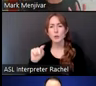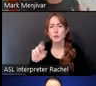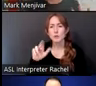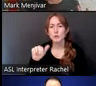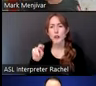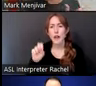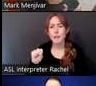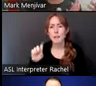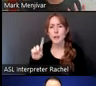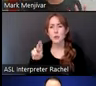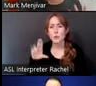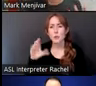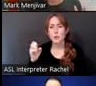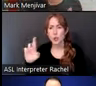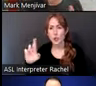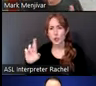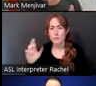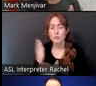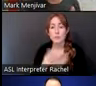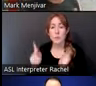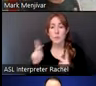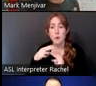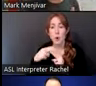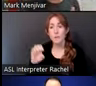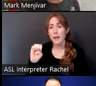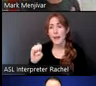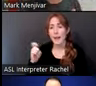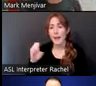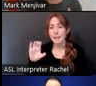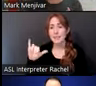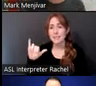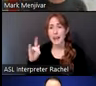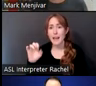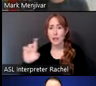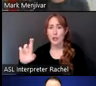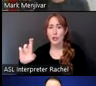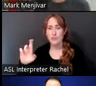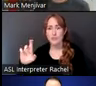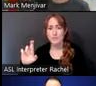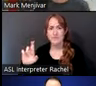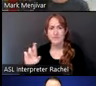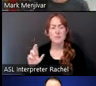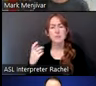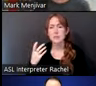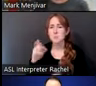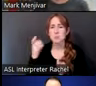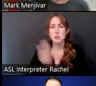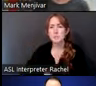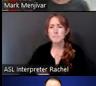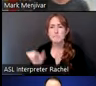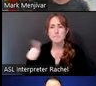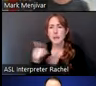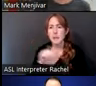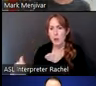people call them exciters. And they're very affordable, under $10 for most of them. And you connect them to an amp and you put them almost onto any